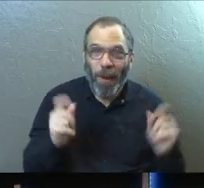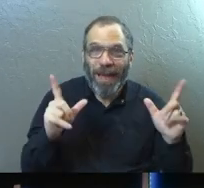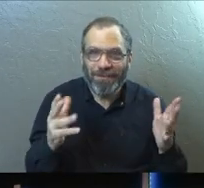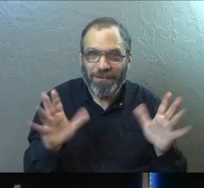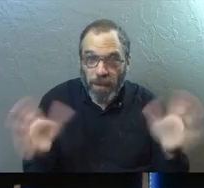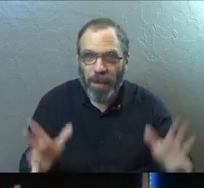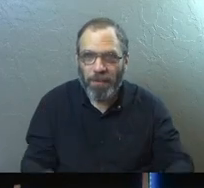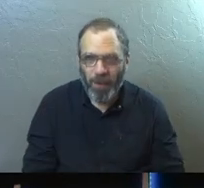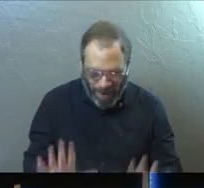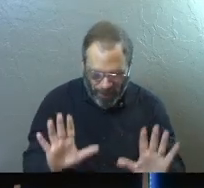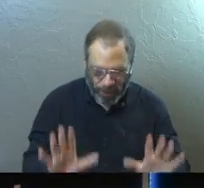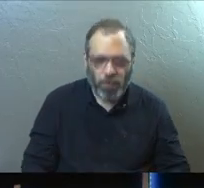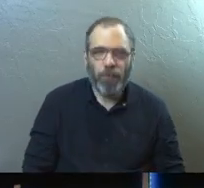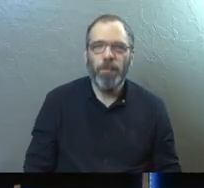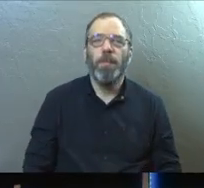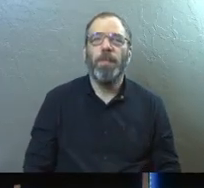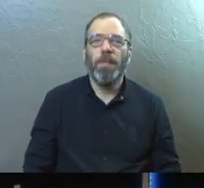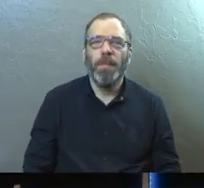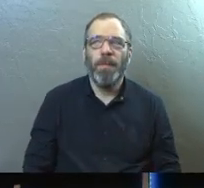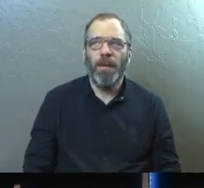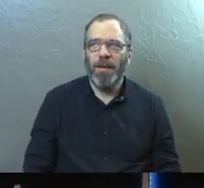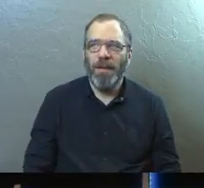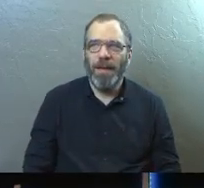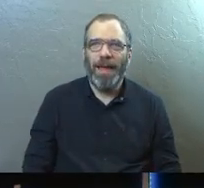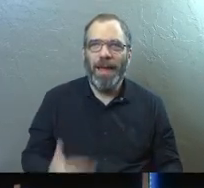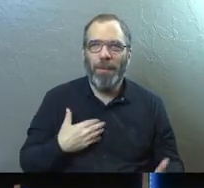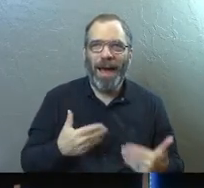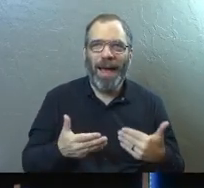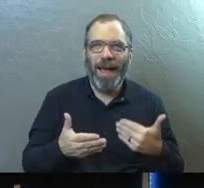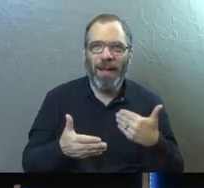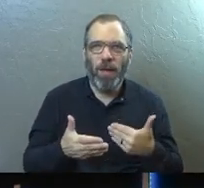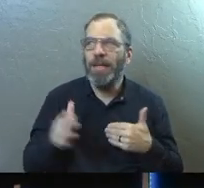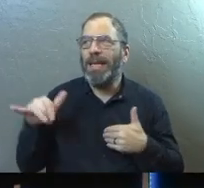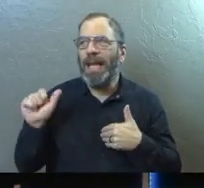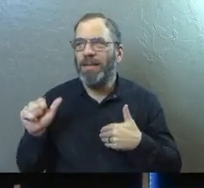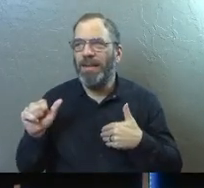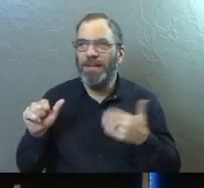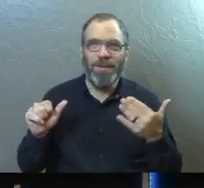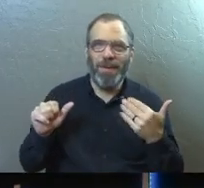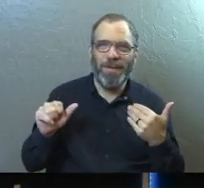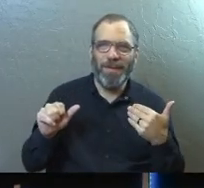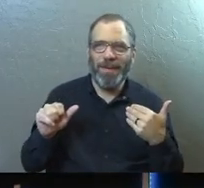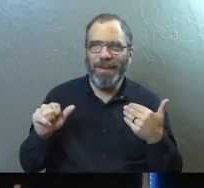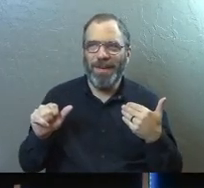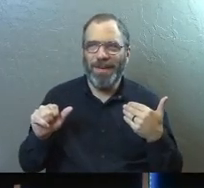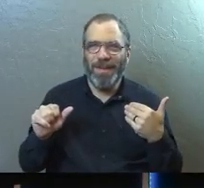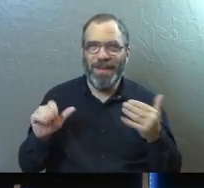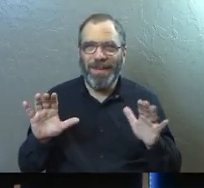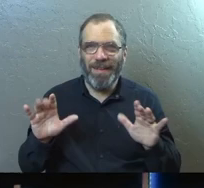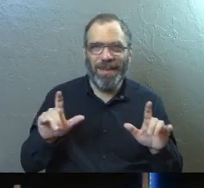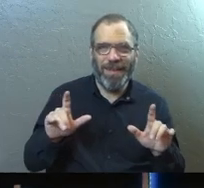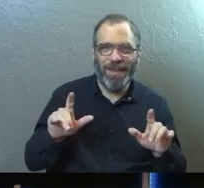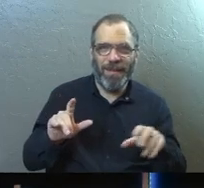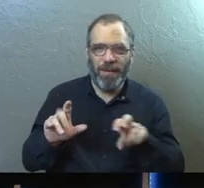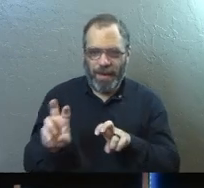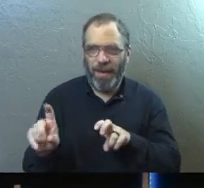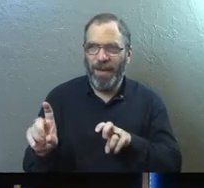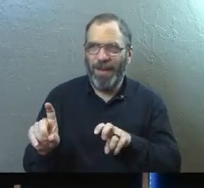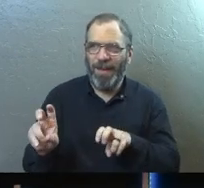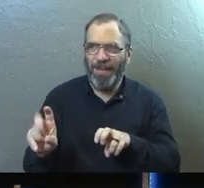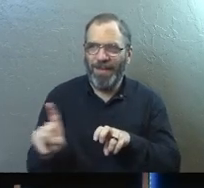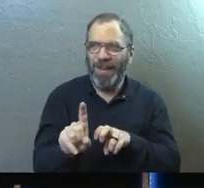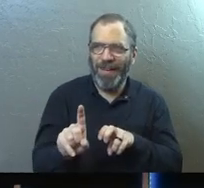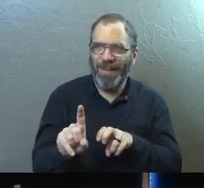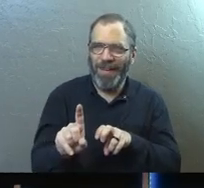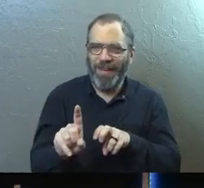awake? Okay. So am I close? No? To the left? Should I just sit right here?